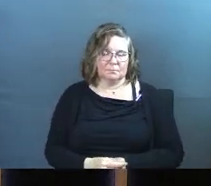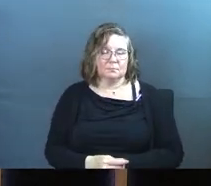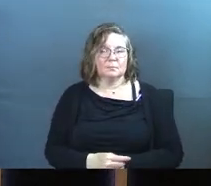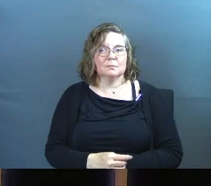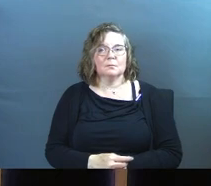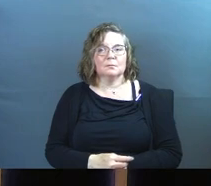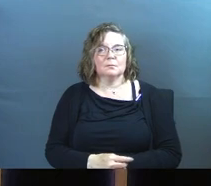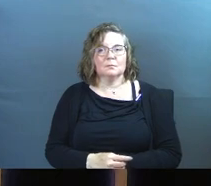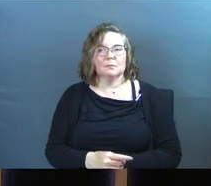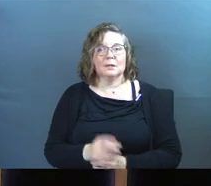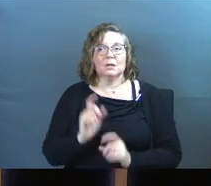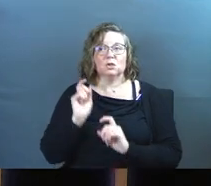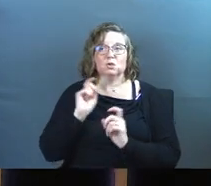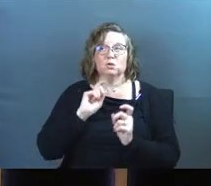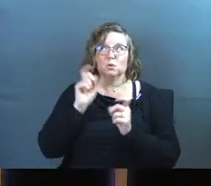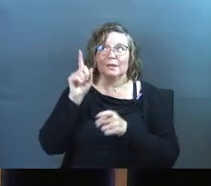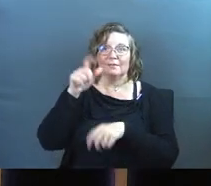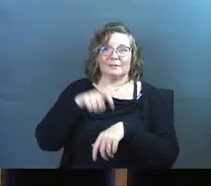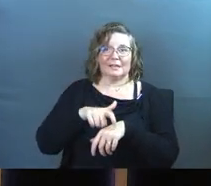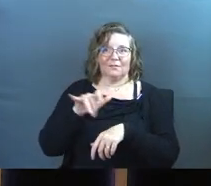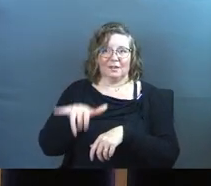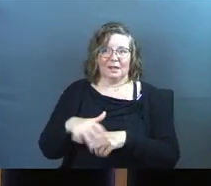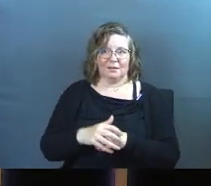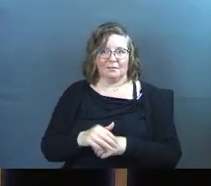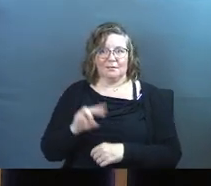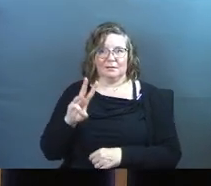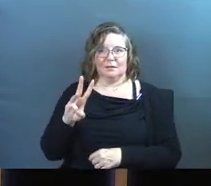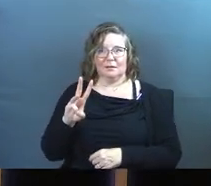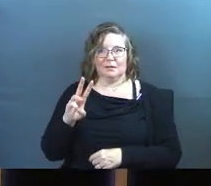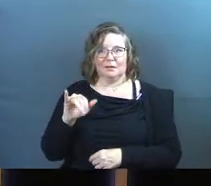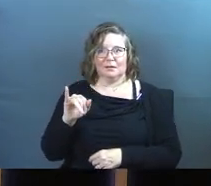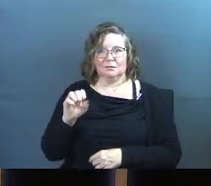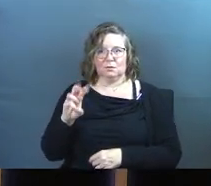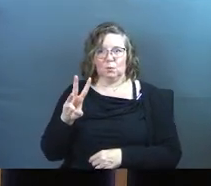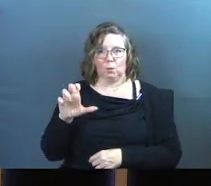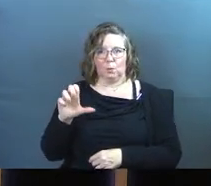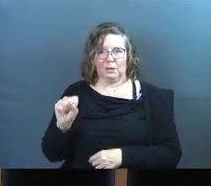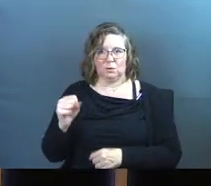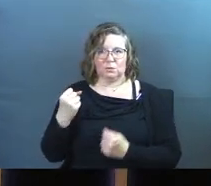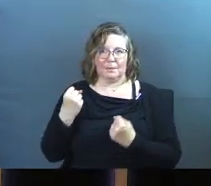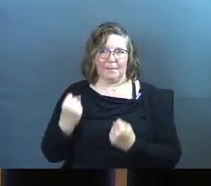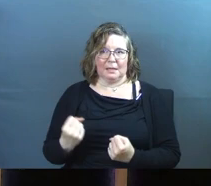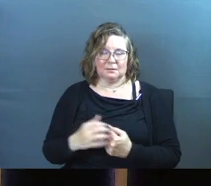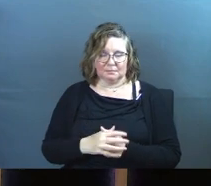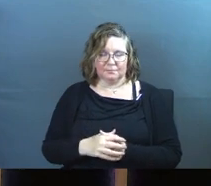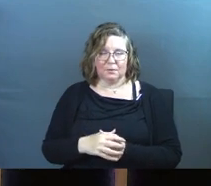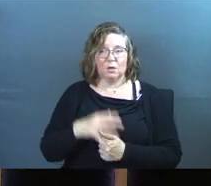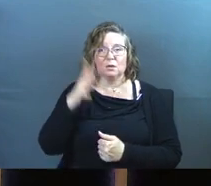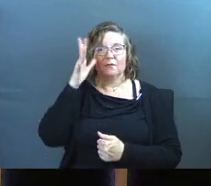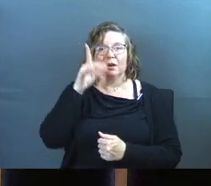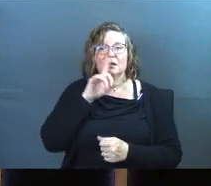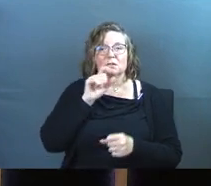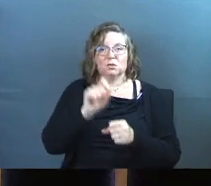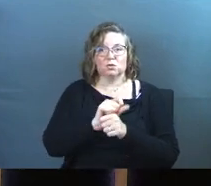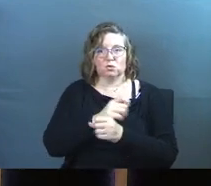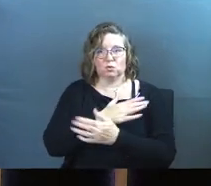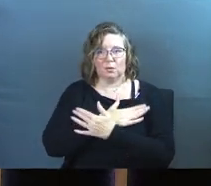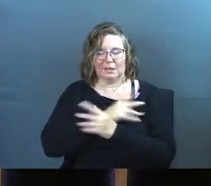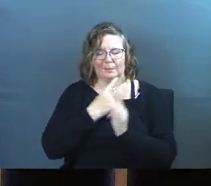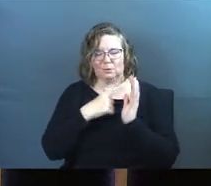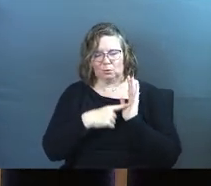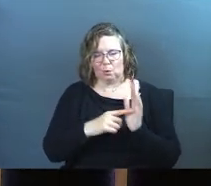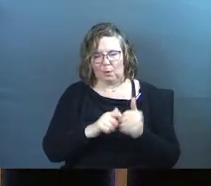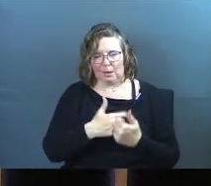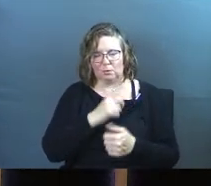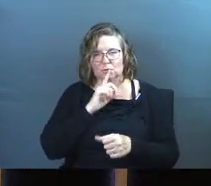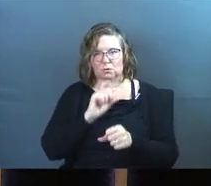So give him that, the widow's might. So the father is true rest. So let me give you how the father is true